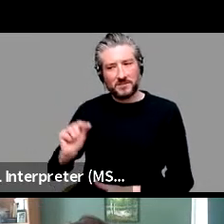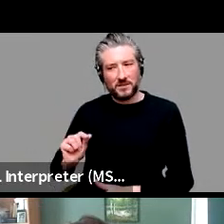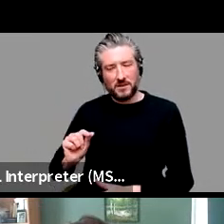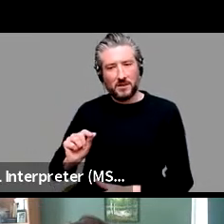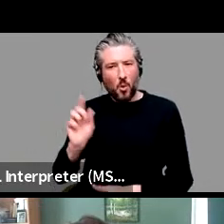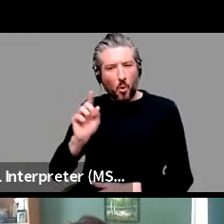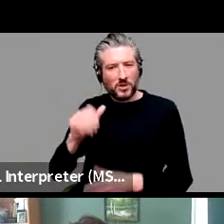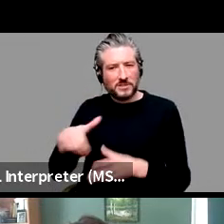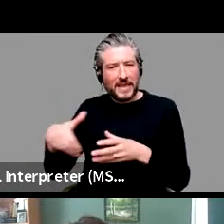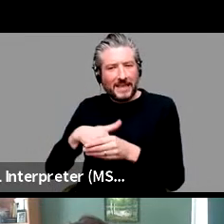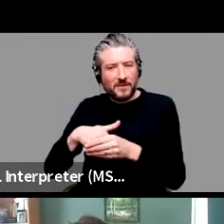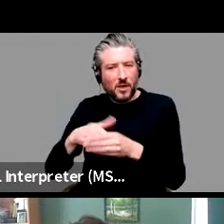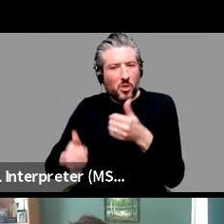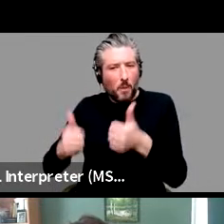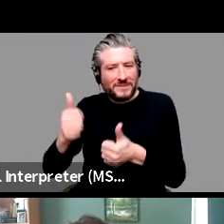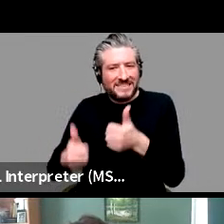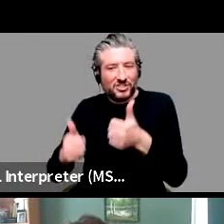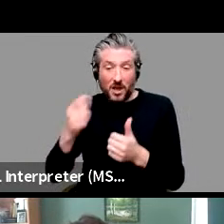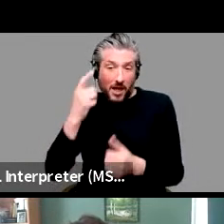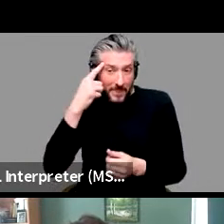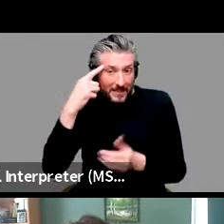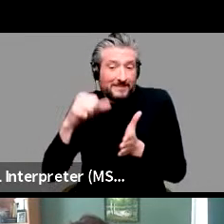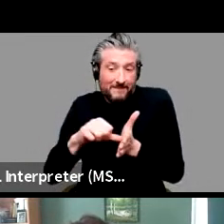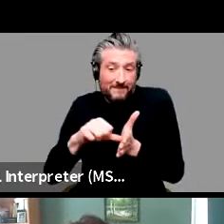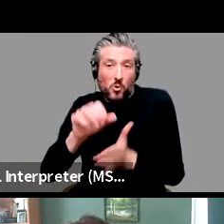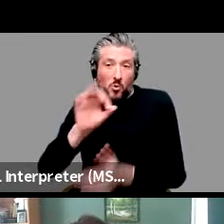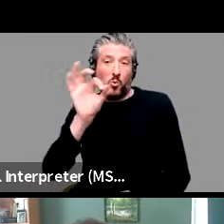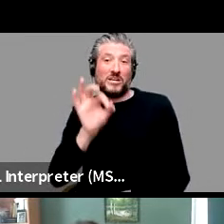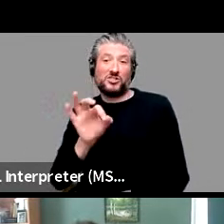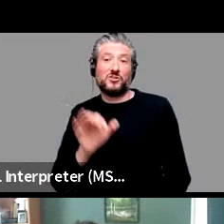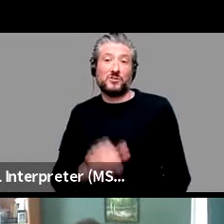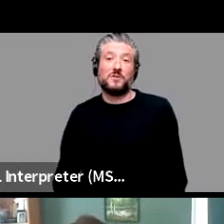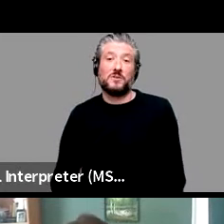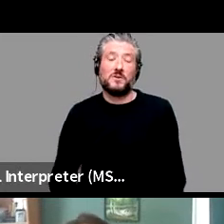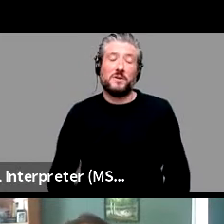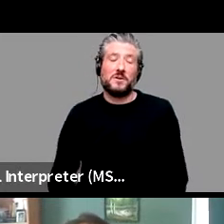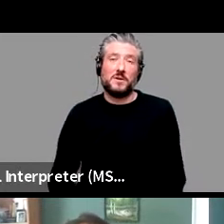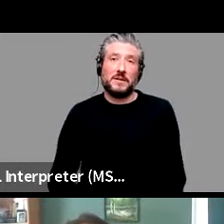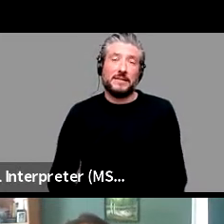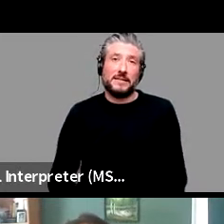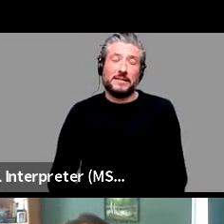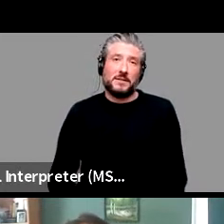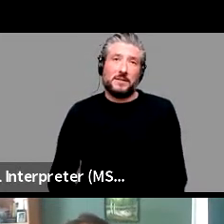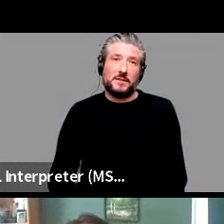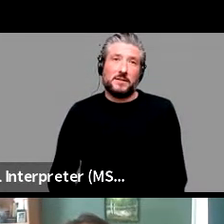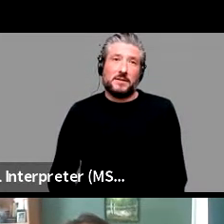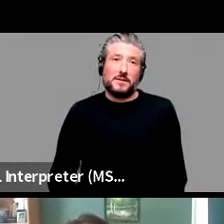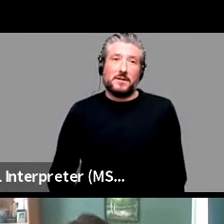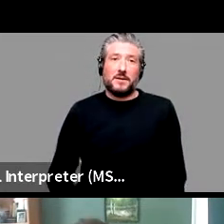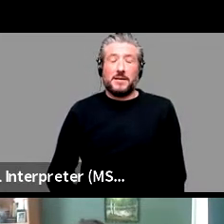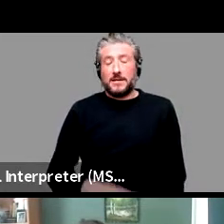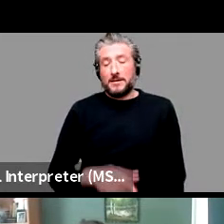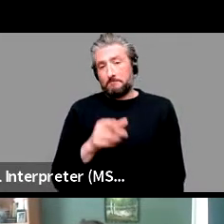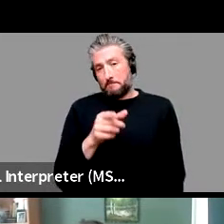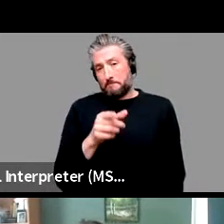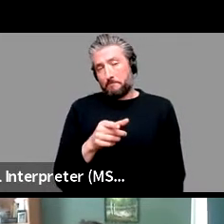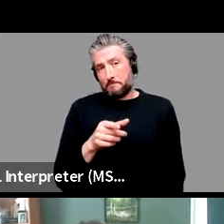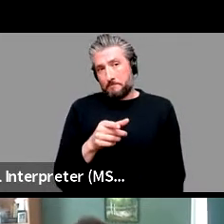here. I mean, I think it's a real tricky question. I don't. Um, that's interesting. Um,